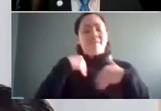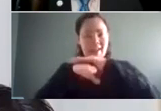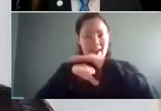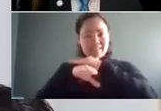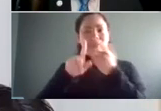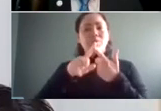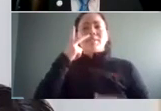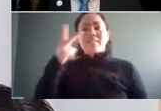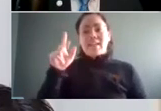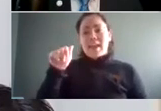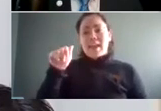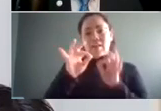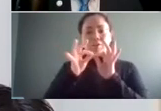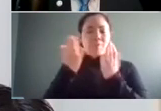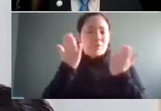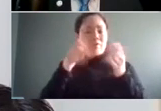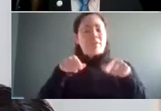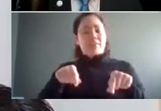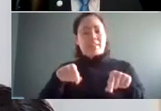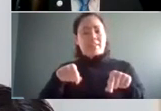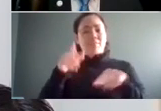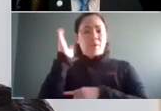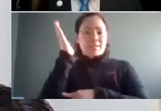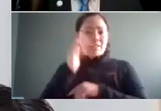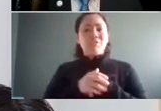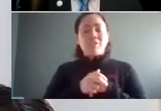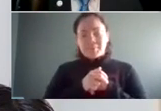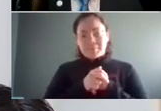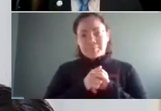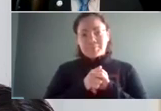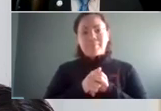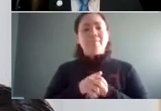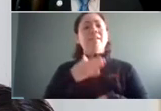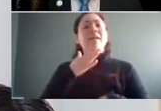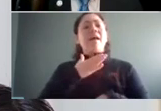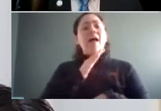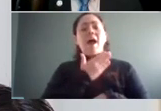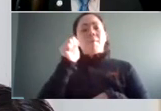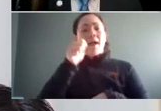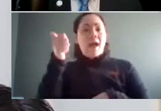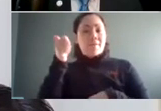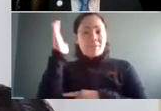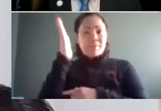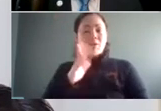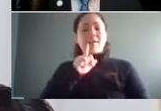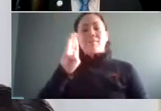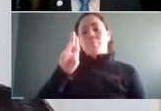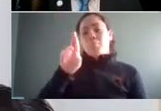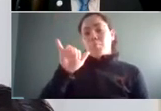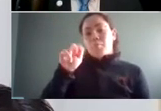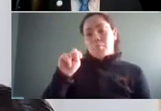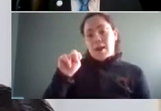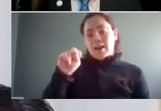ASL interpreting services throughout the presentation. Our other honored speaker this morning is Brian Shoemaker,